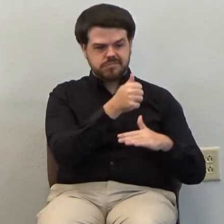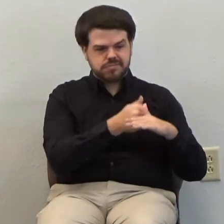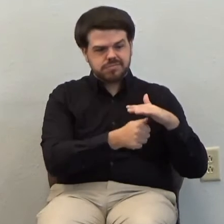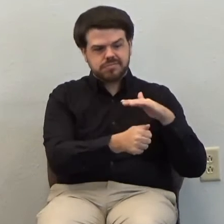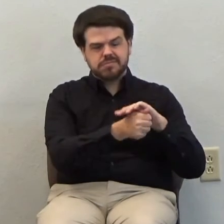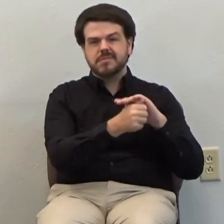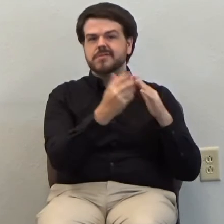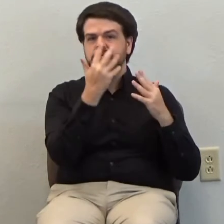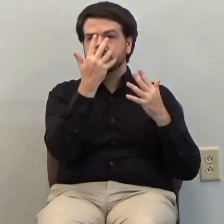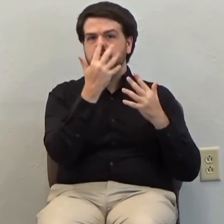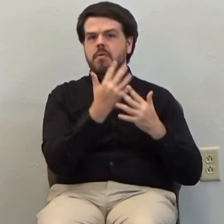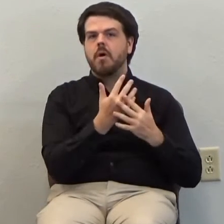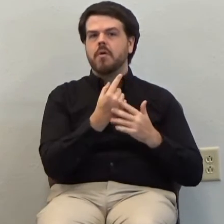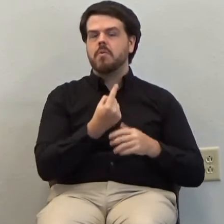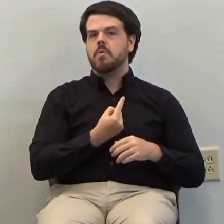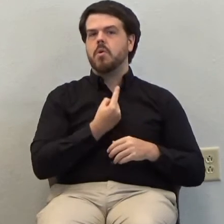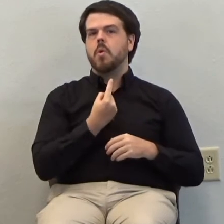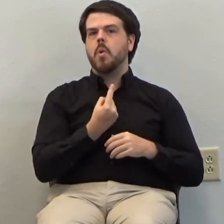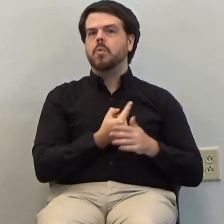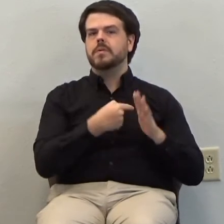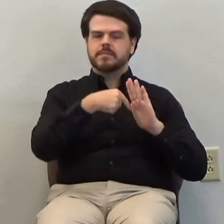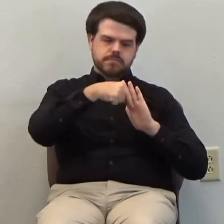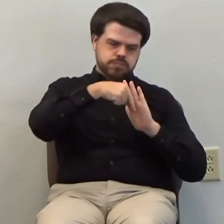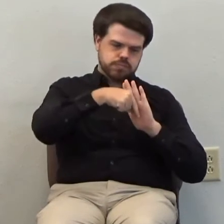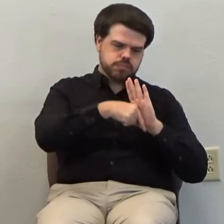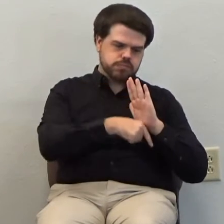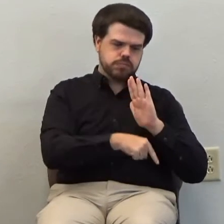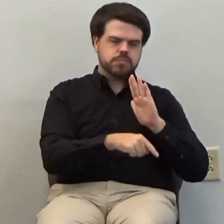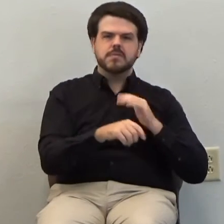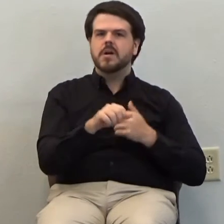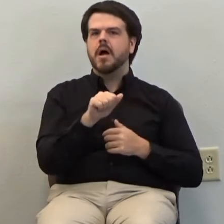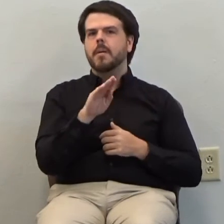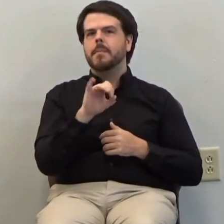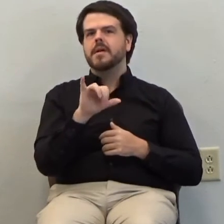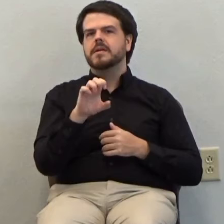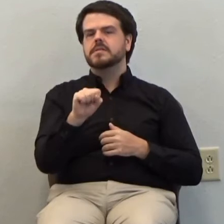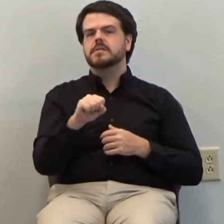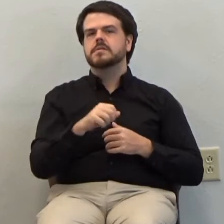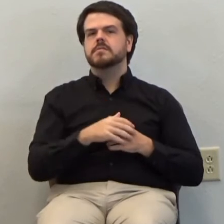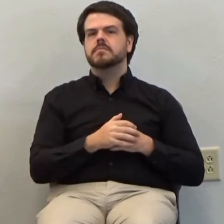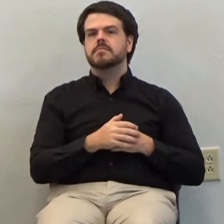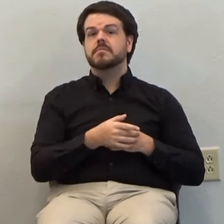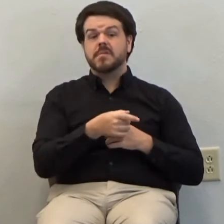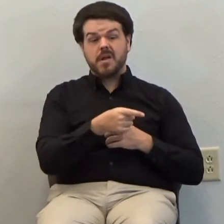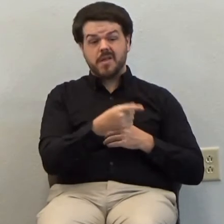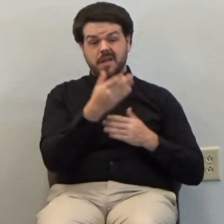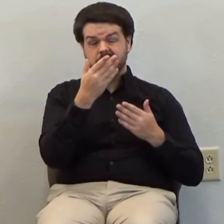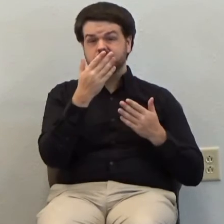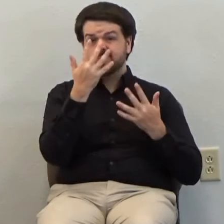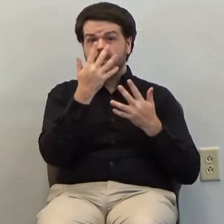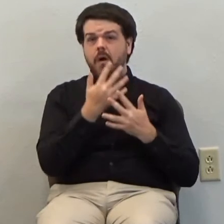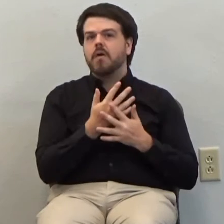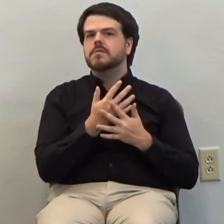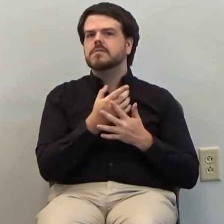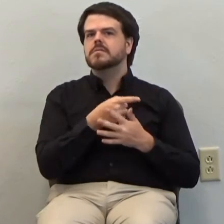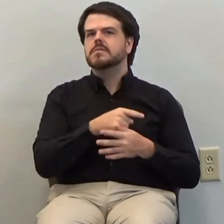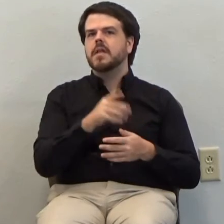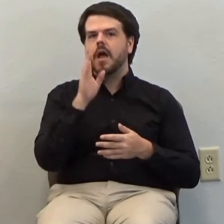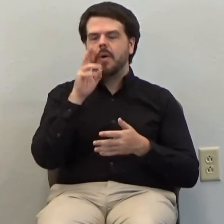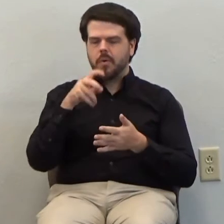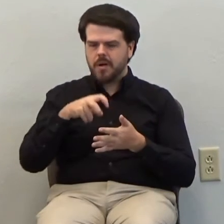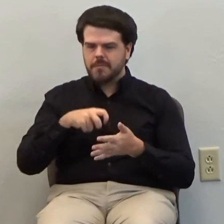and there in that darkness they will bow and they will